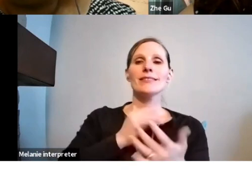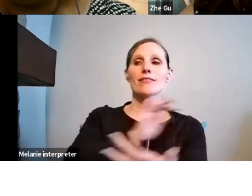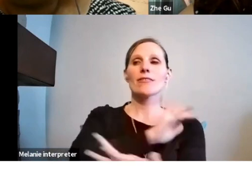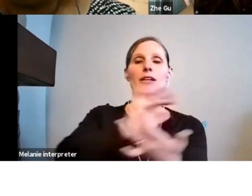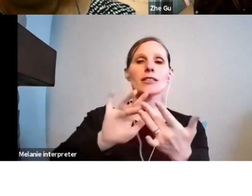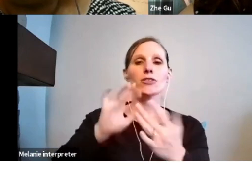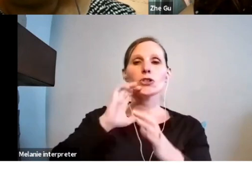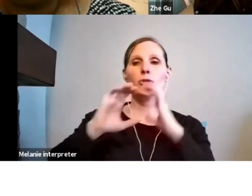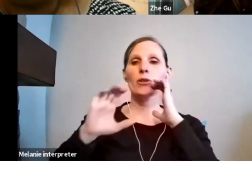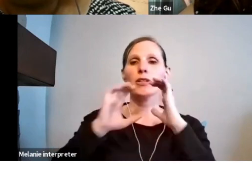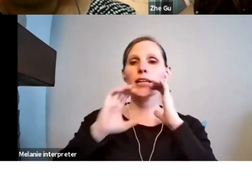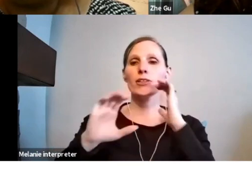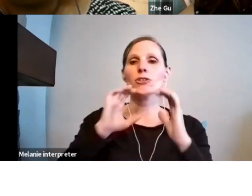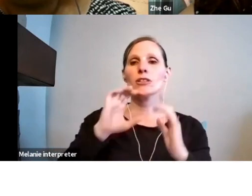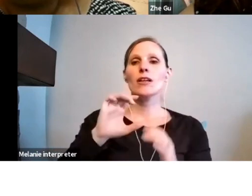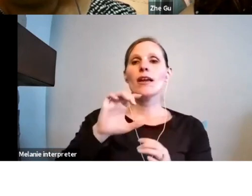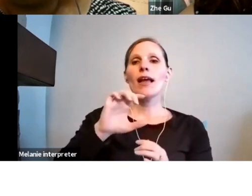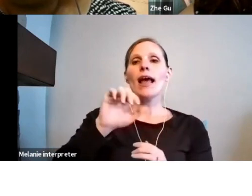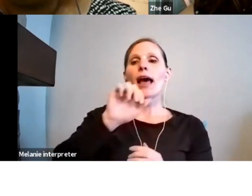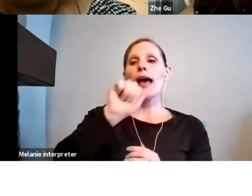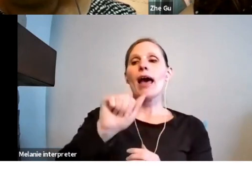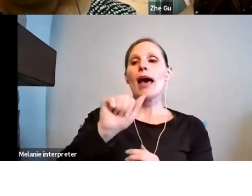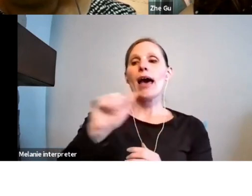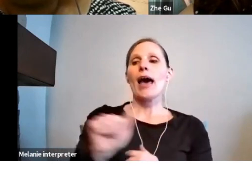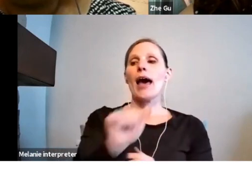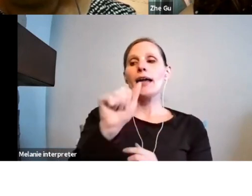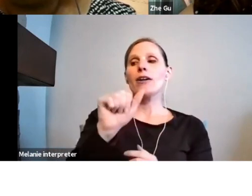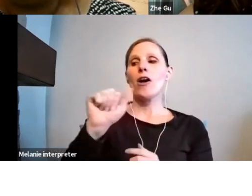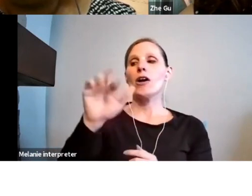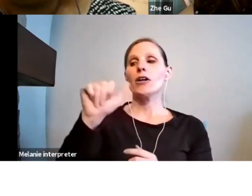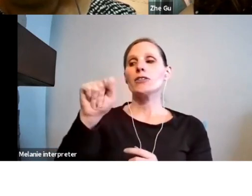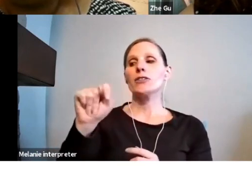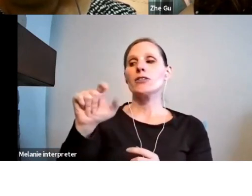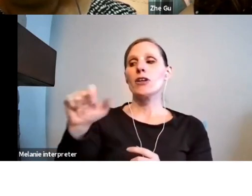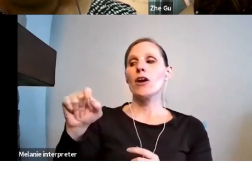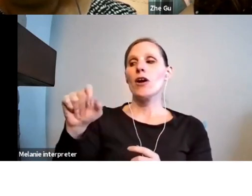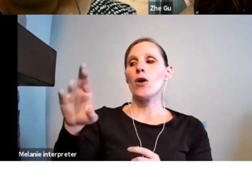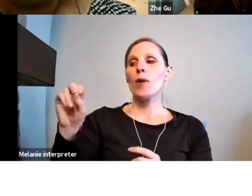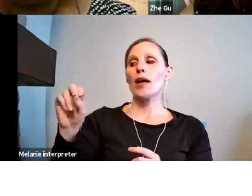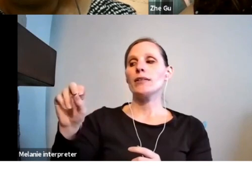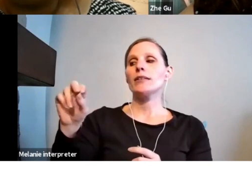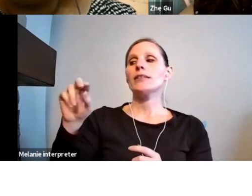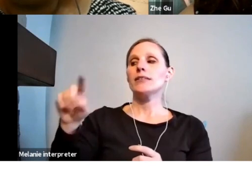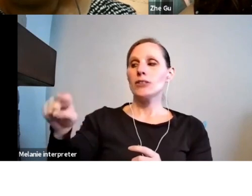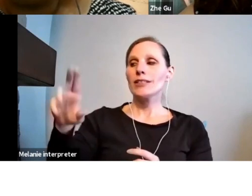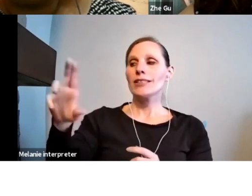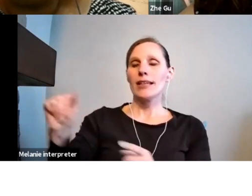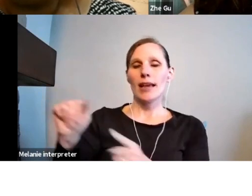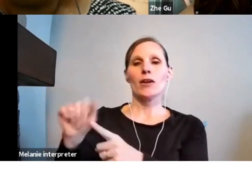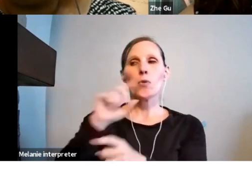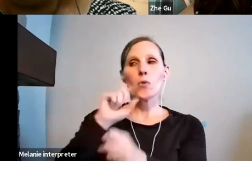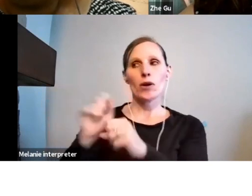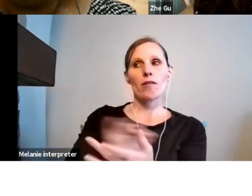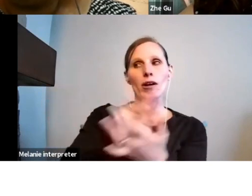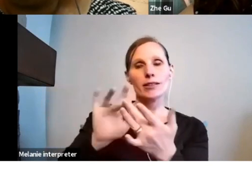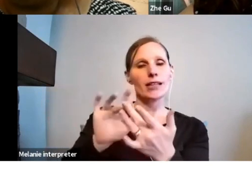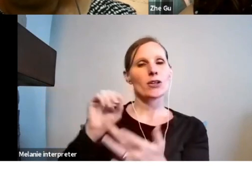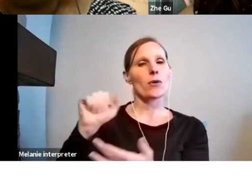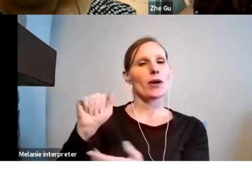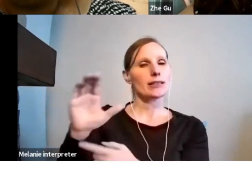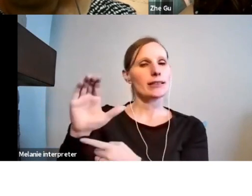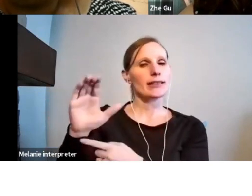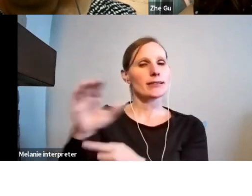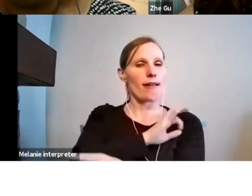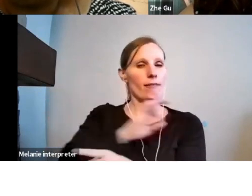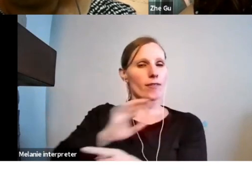at arts.on.ca, um, or get in touch with program staff and we'll do the best we can to answer your